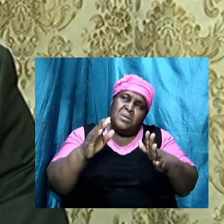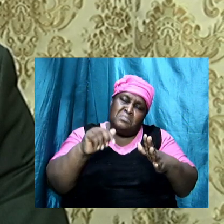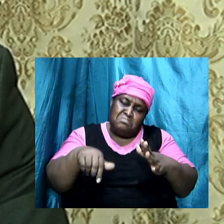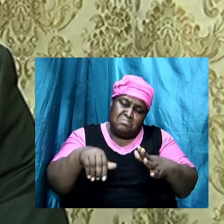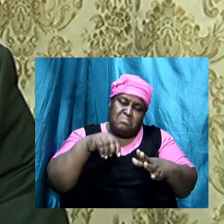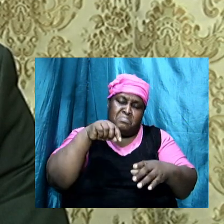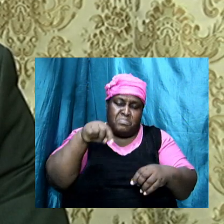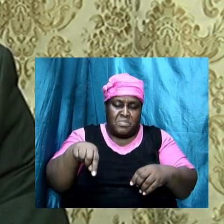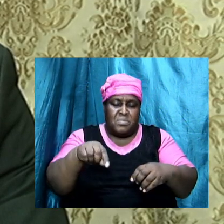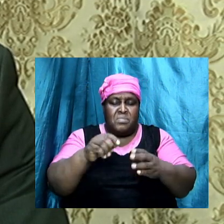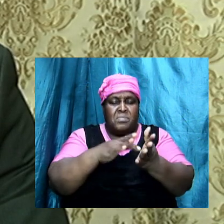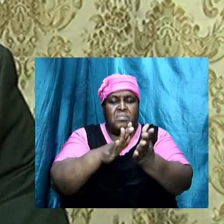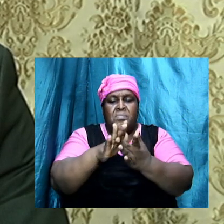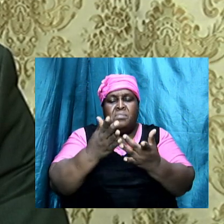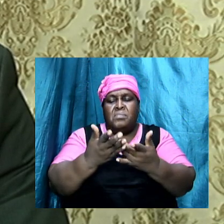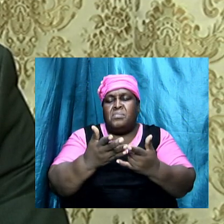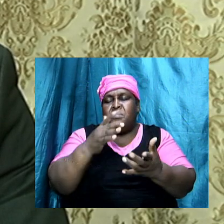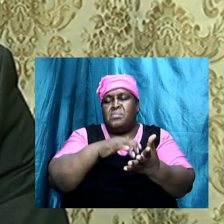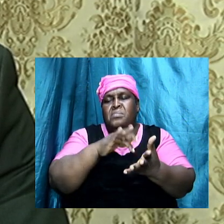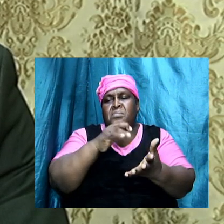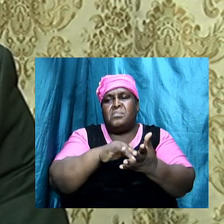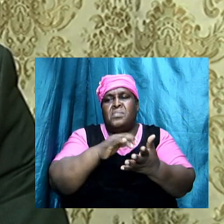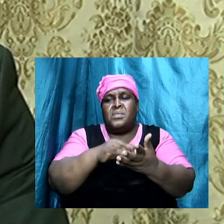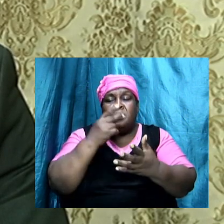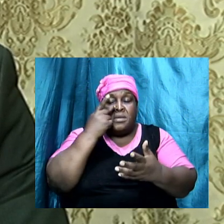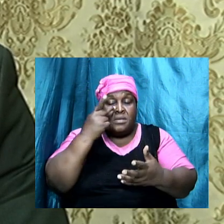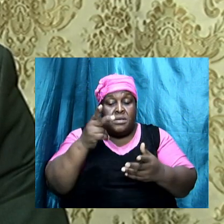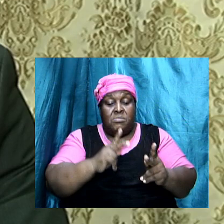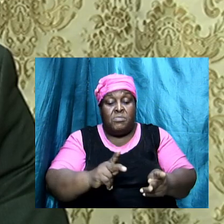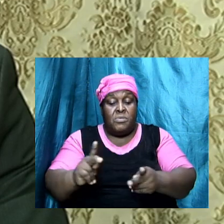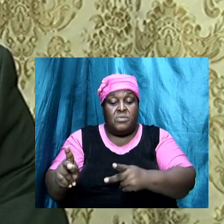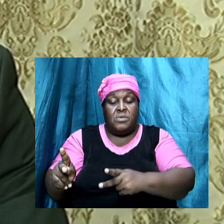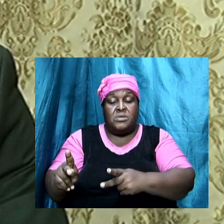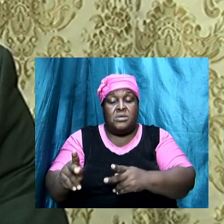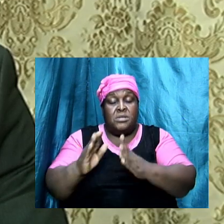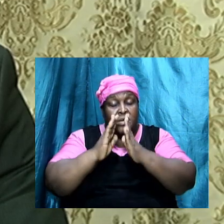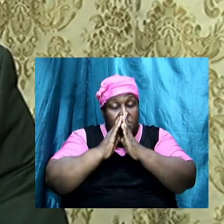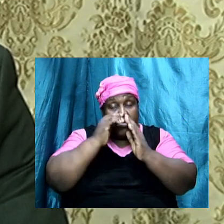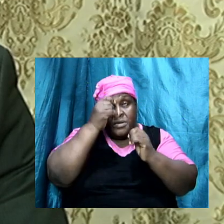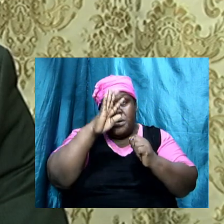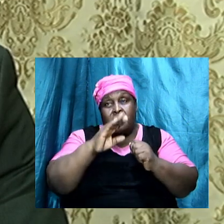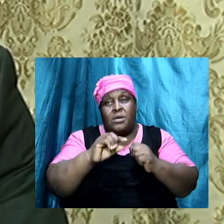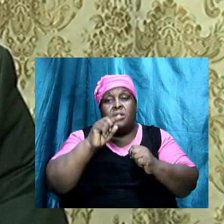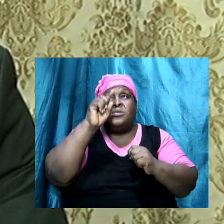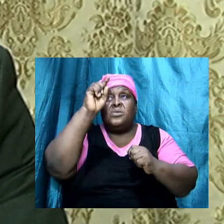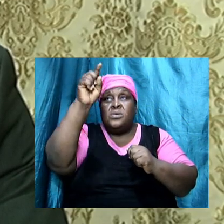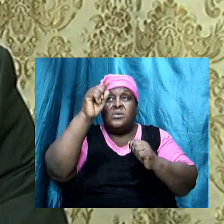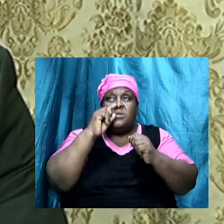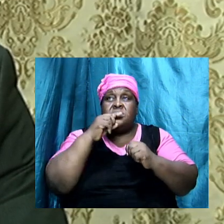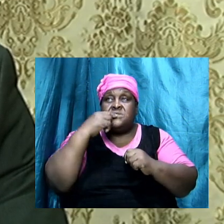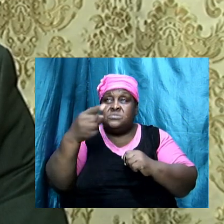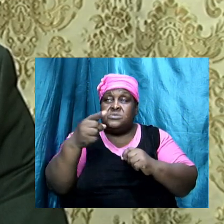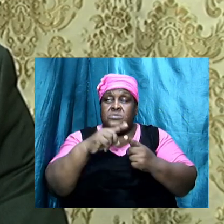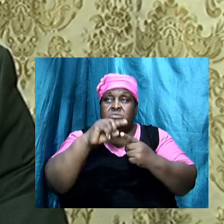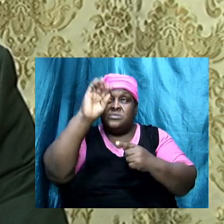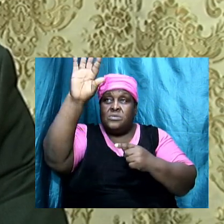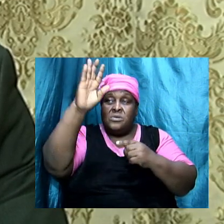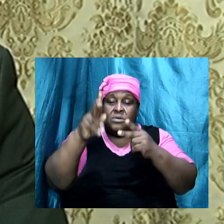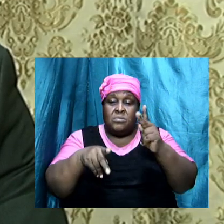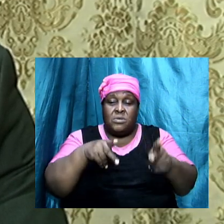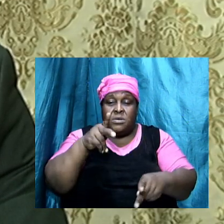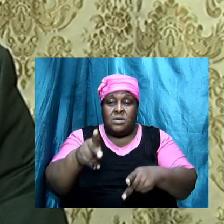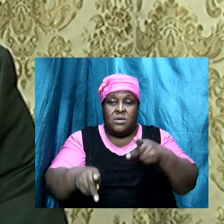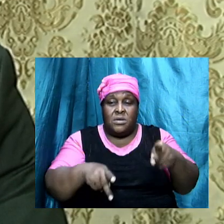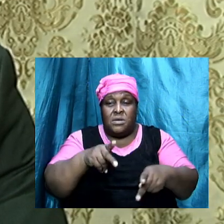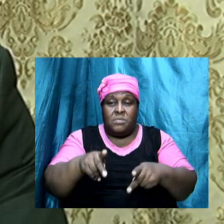Bible study. Lord Jesus, you see the preparation, God. But we pray, God, that you will speak to your people. Every heart and mind and